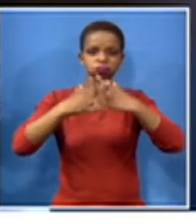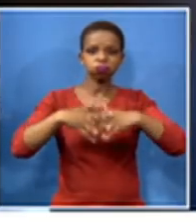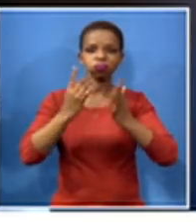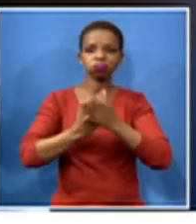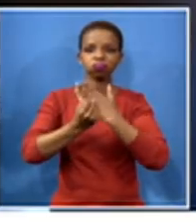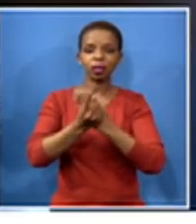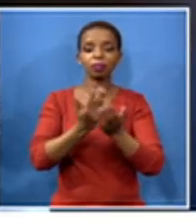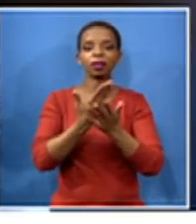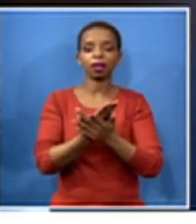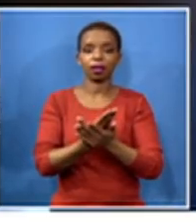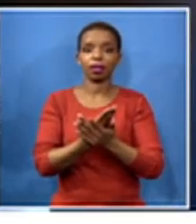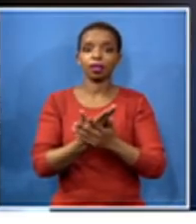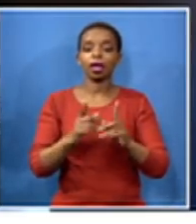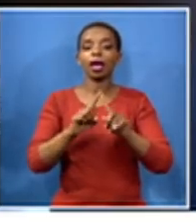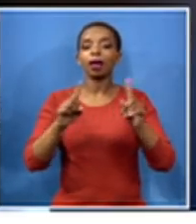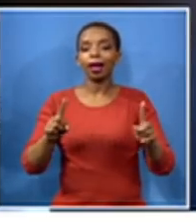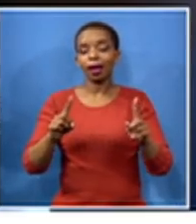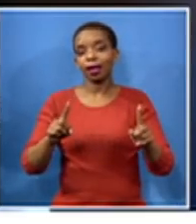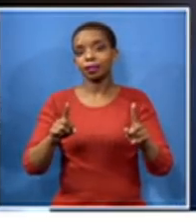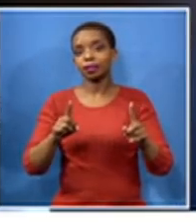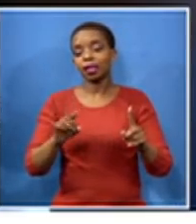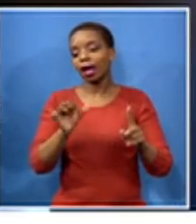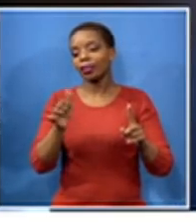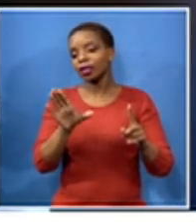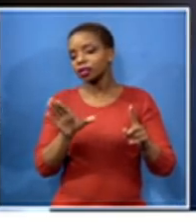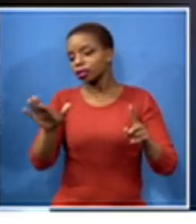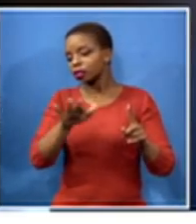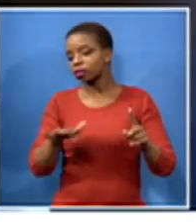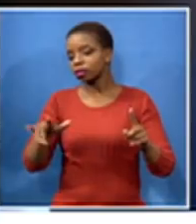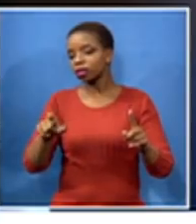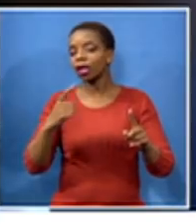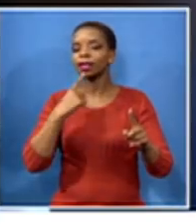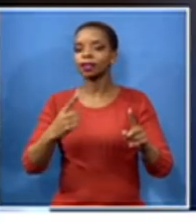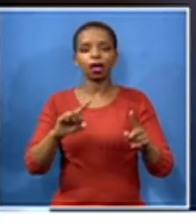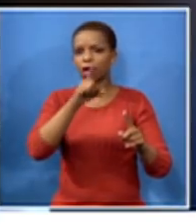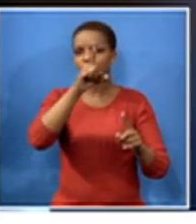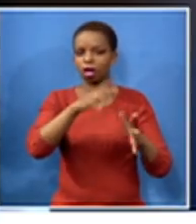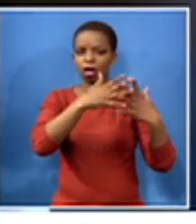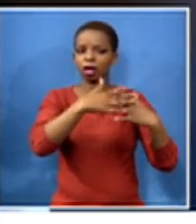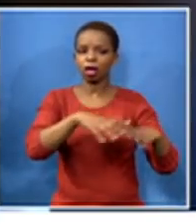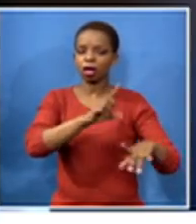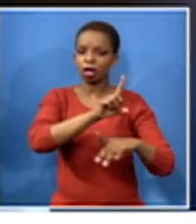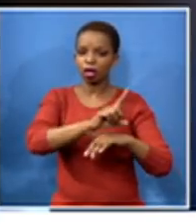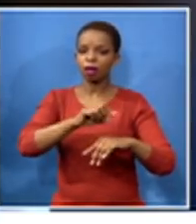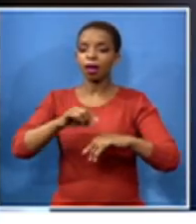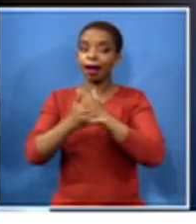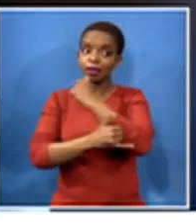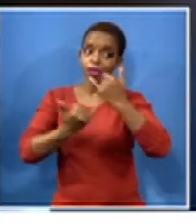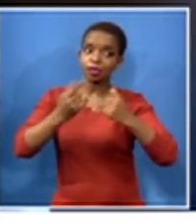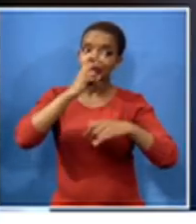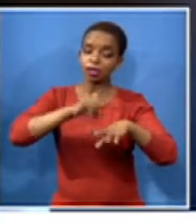but as i've said that the country needs leaders now not how last as the